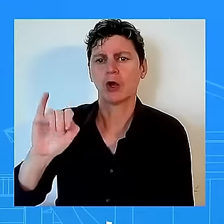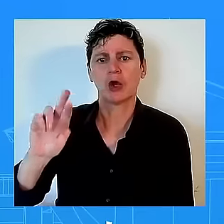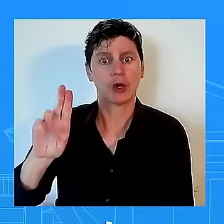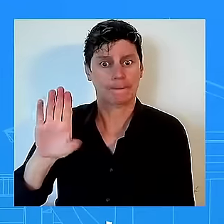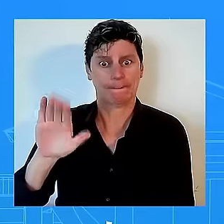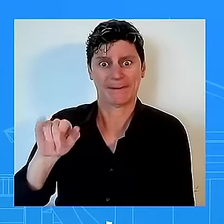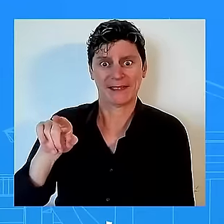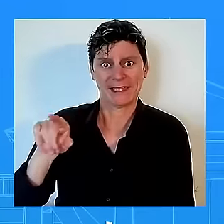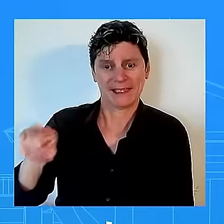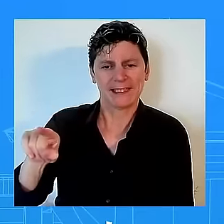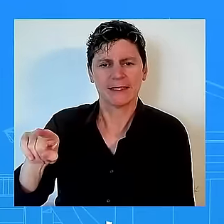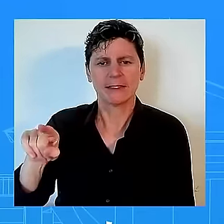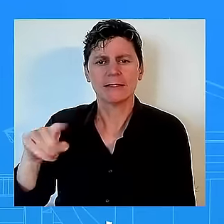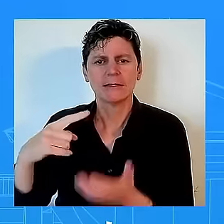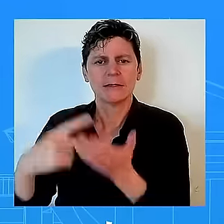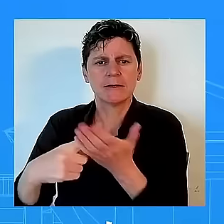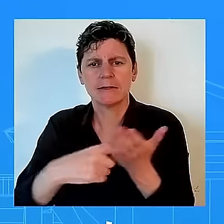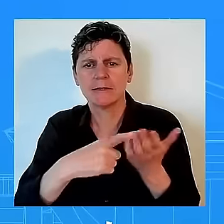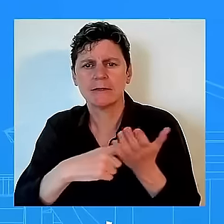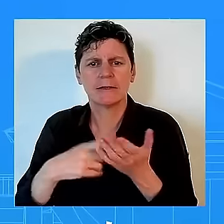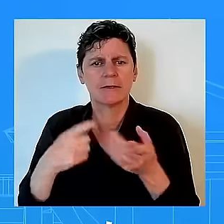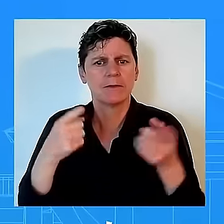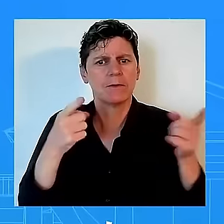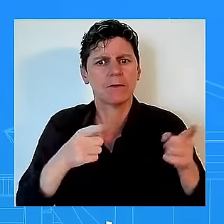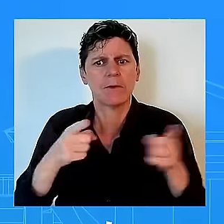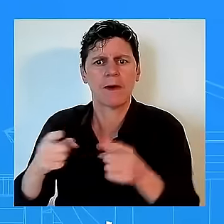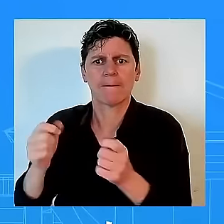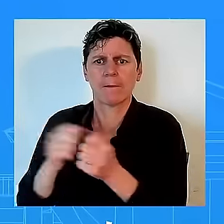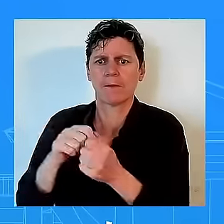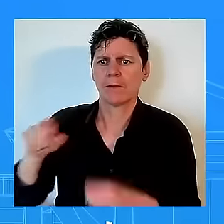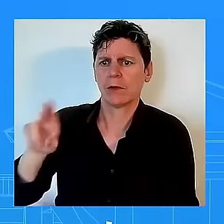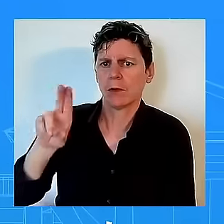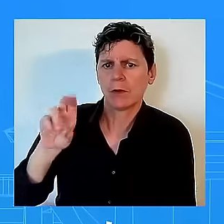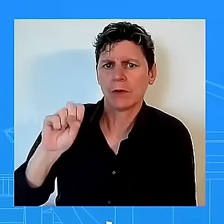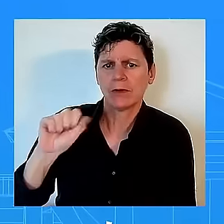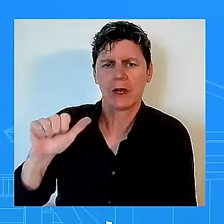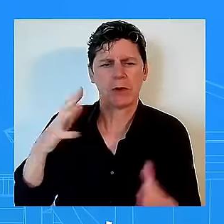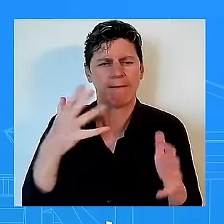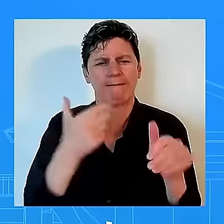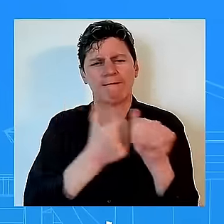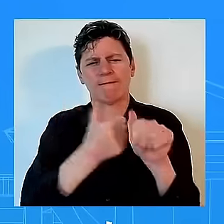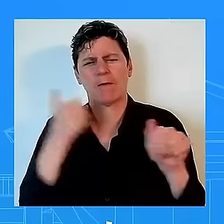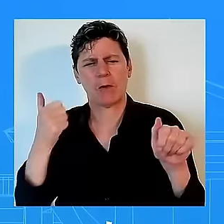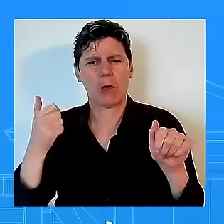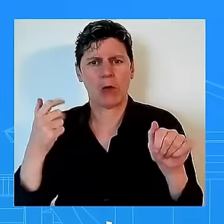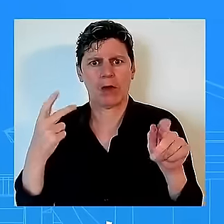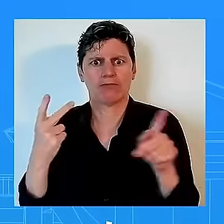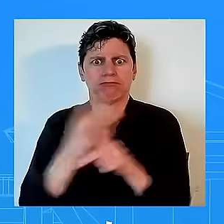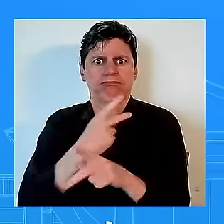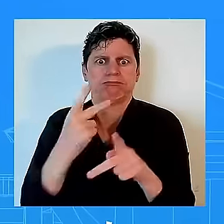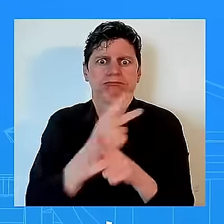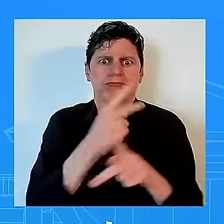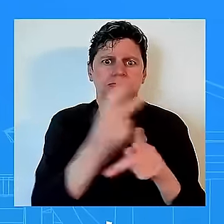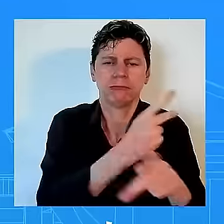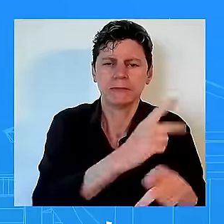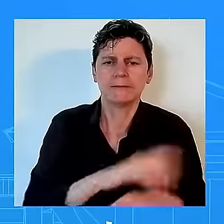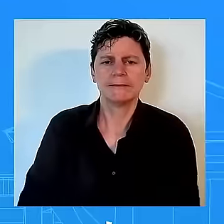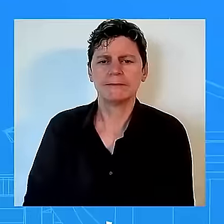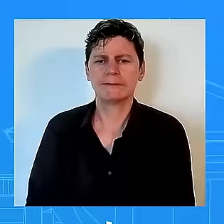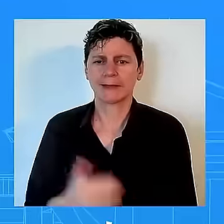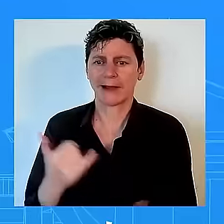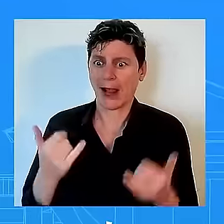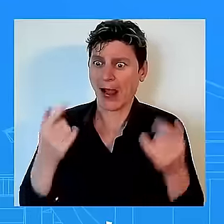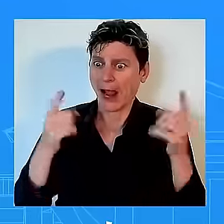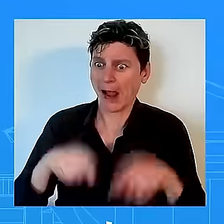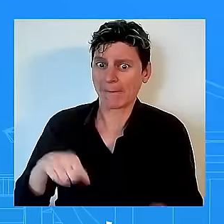at least nine people dead thousands of people injured i mean can you give us a sense of whether there have been at least discussions here in the